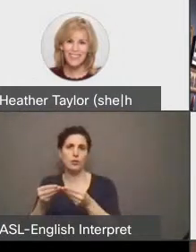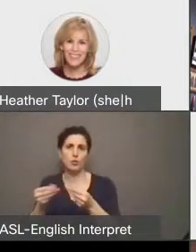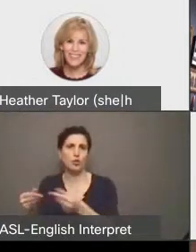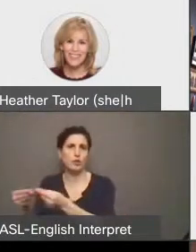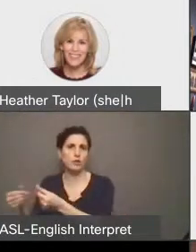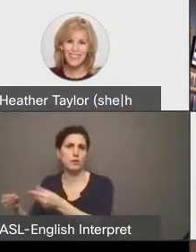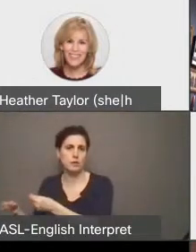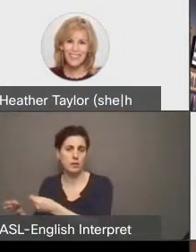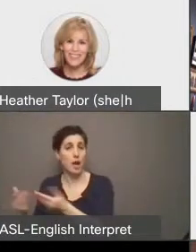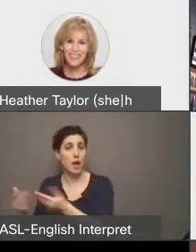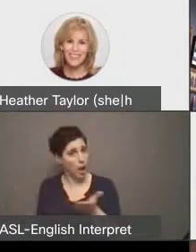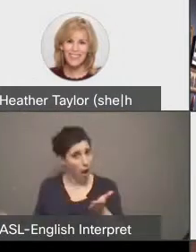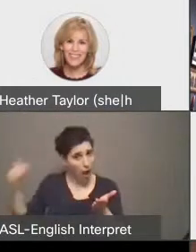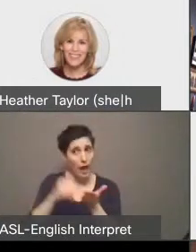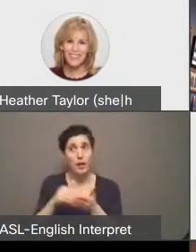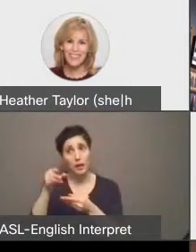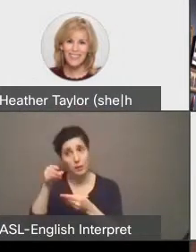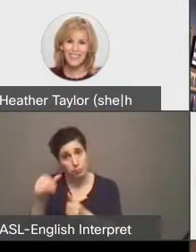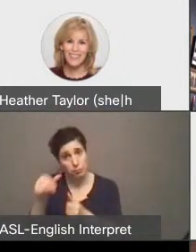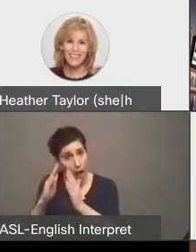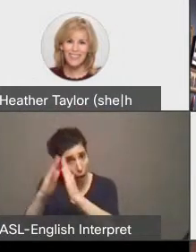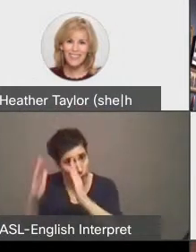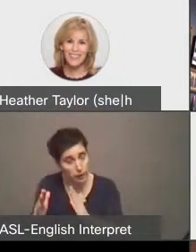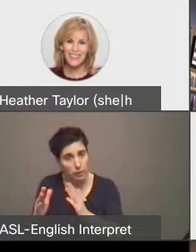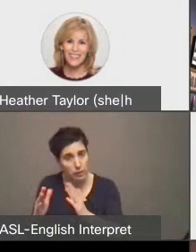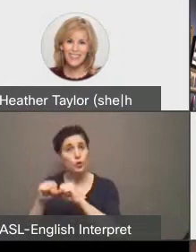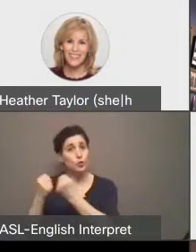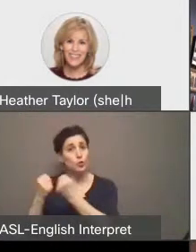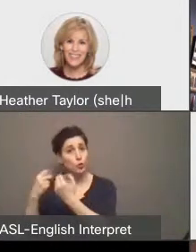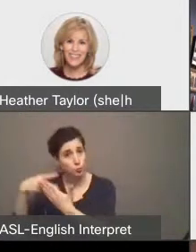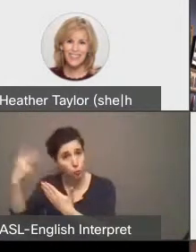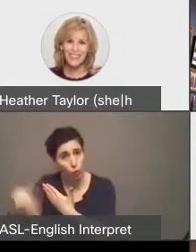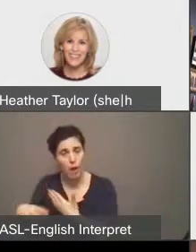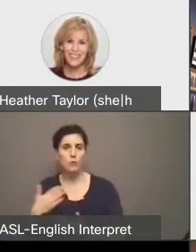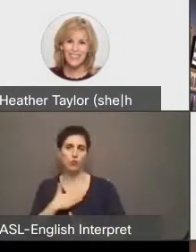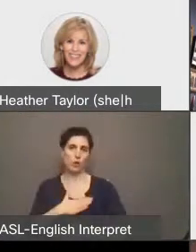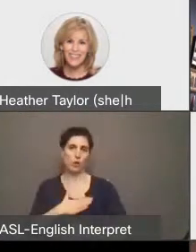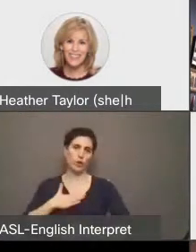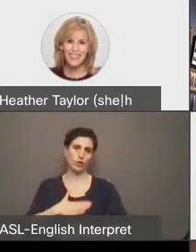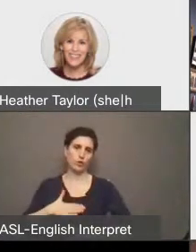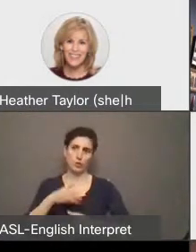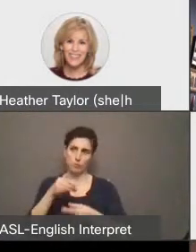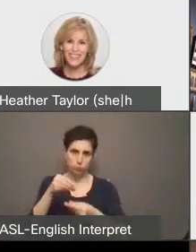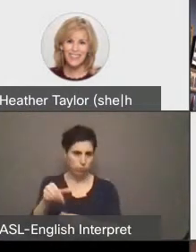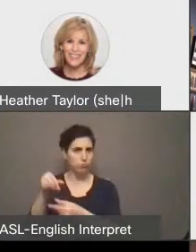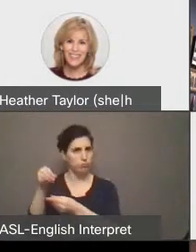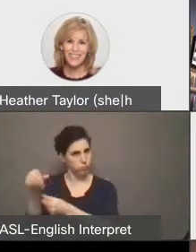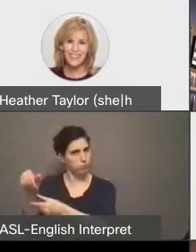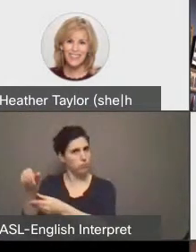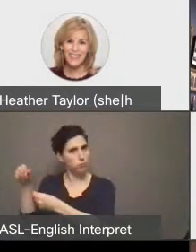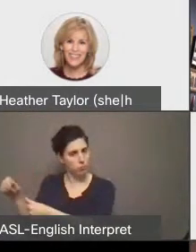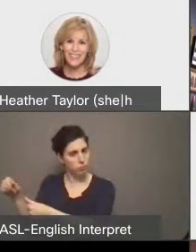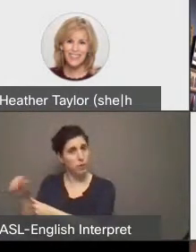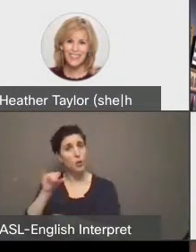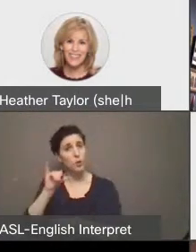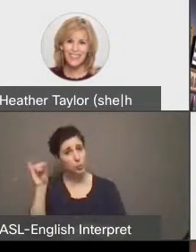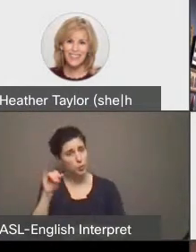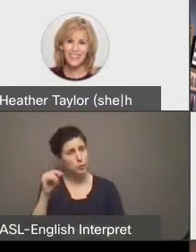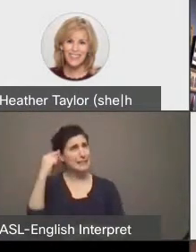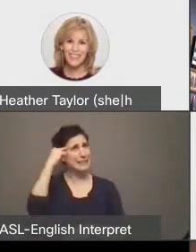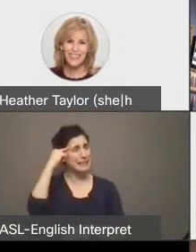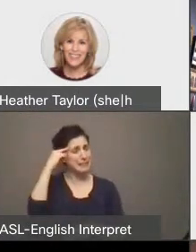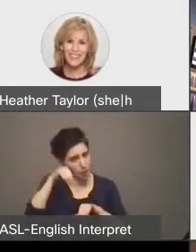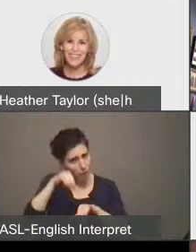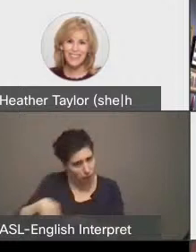into again housing, social programming and recreation. We need to make mental health a collective priority